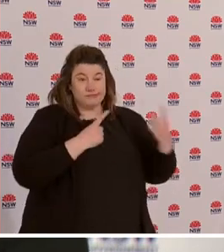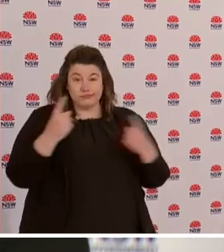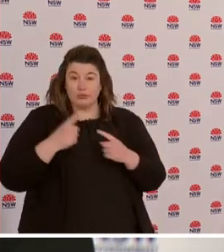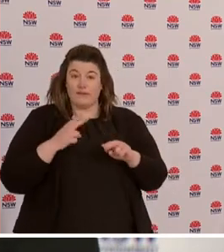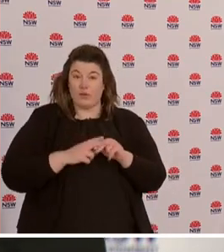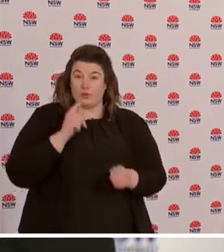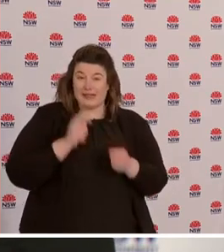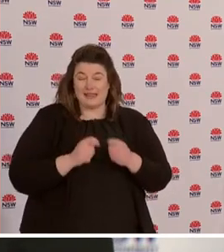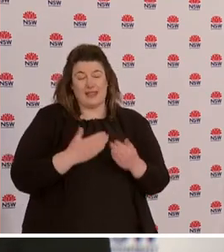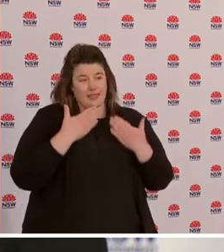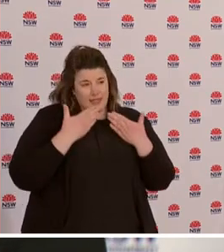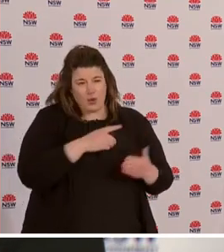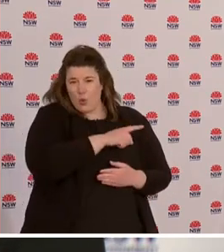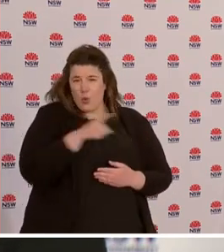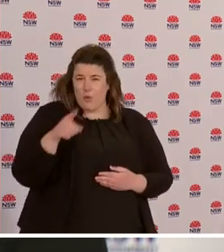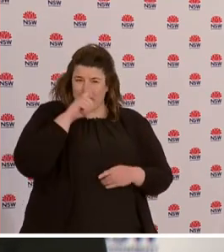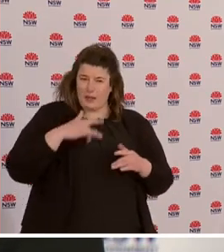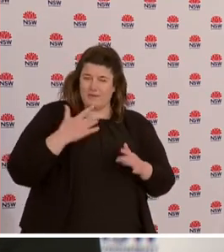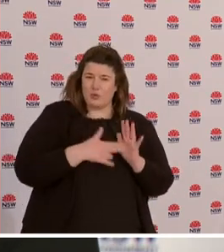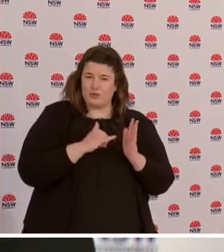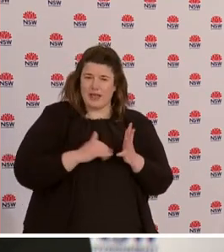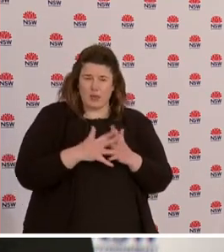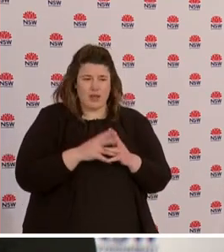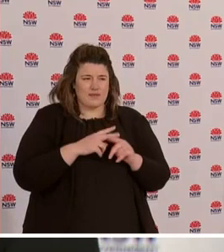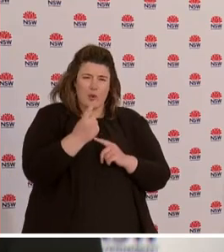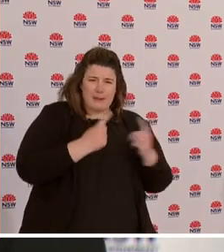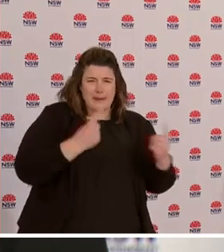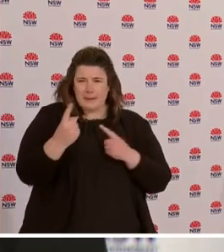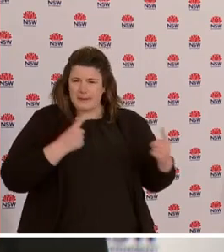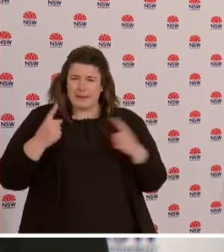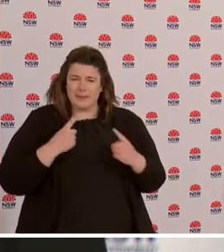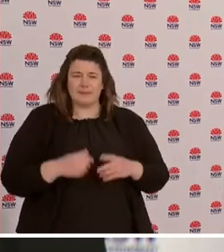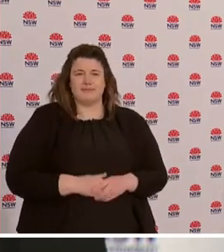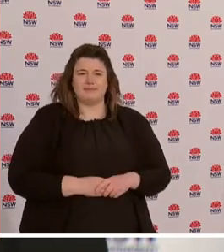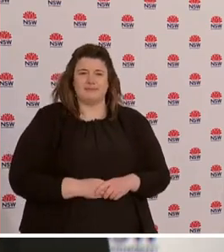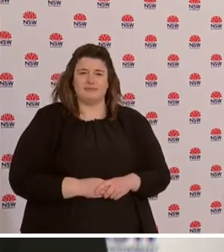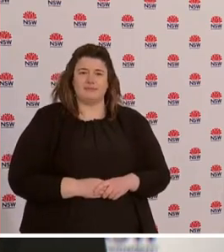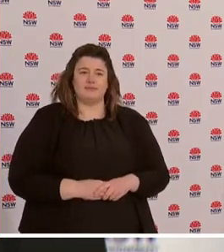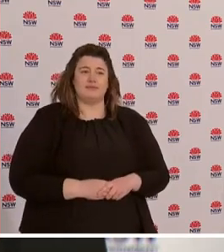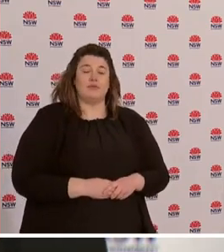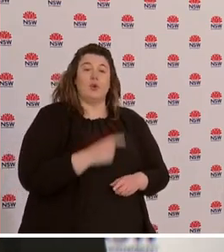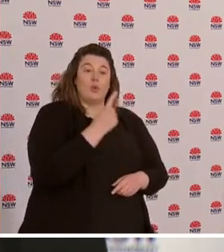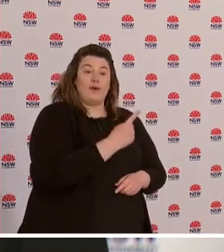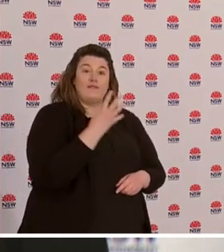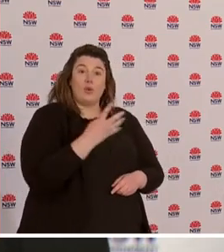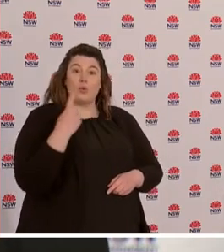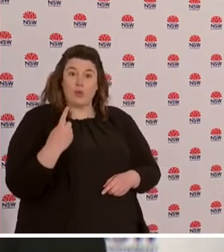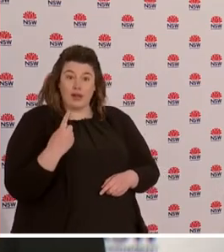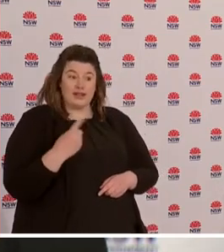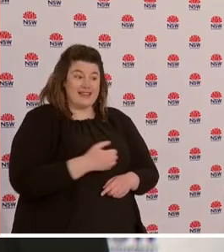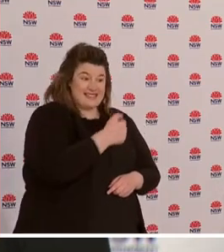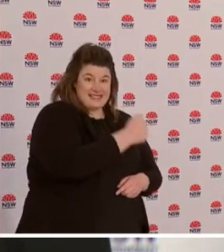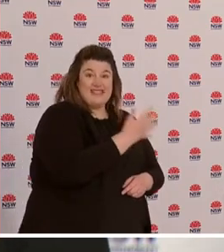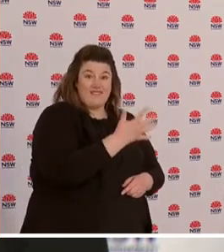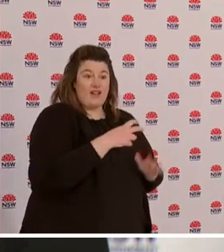for coming forward to meet this challenge. By isolation status of the 141 cases, 65 were in isolation throughout